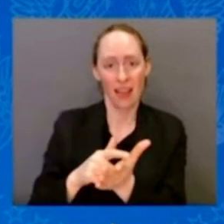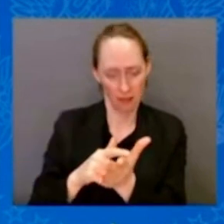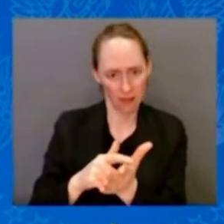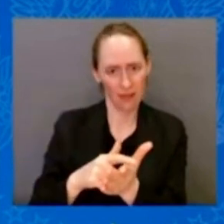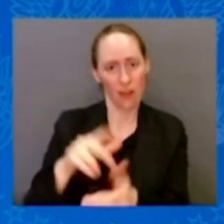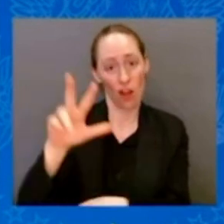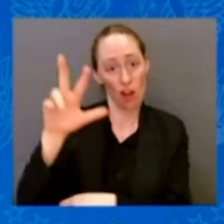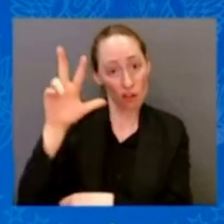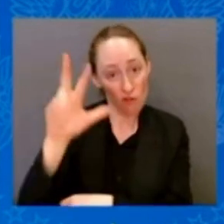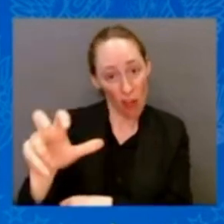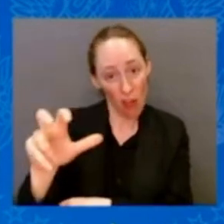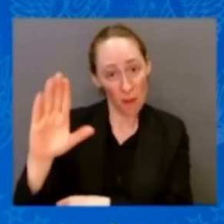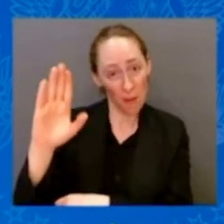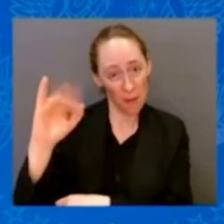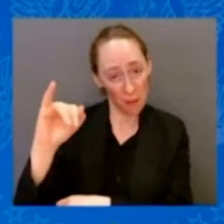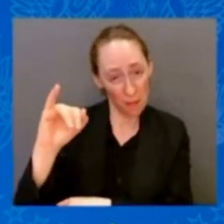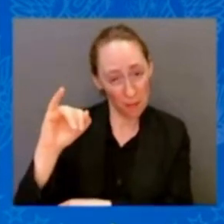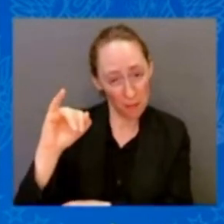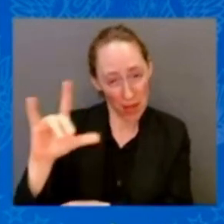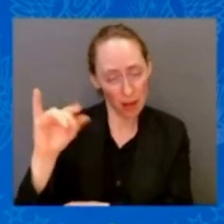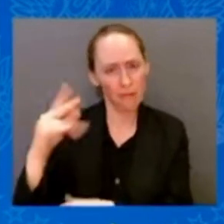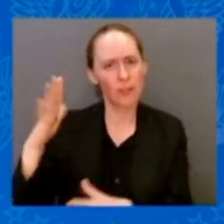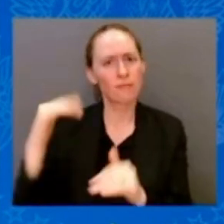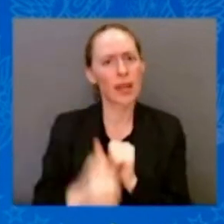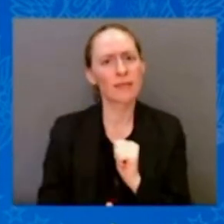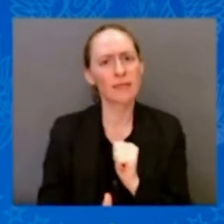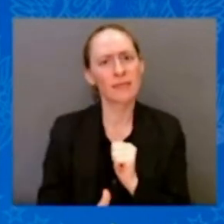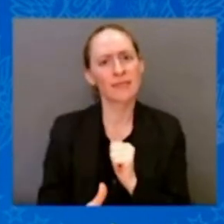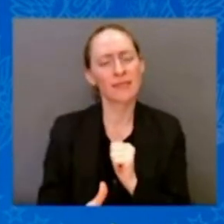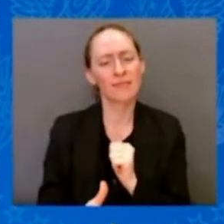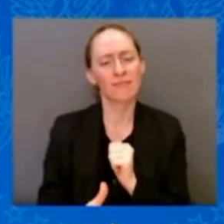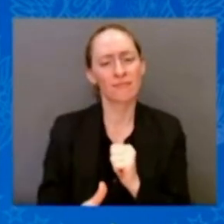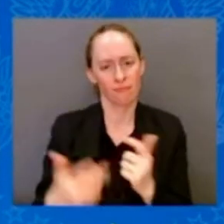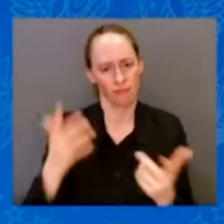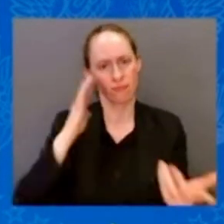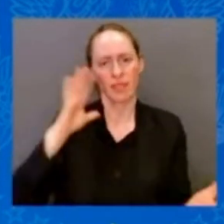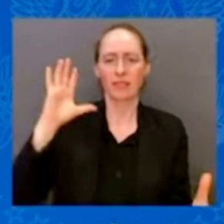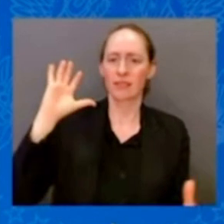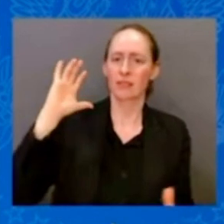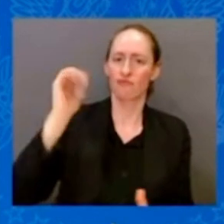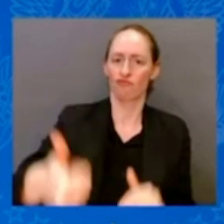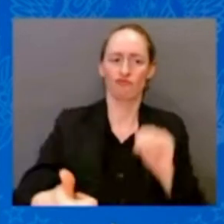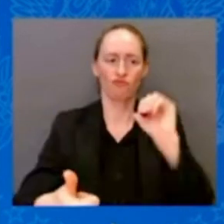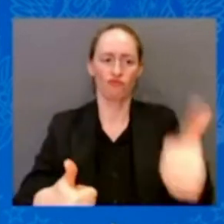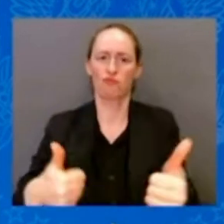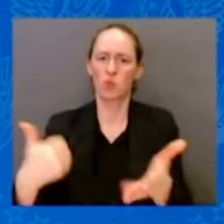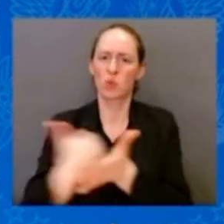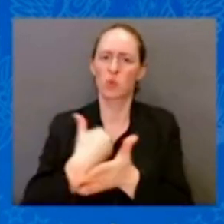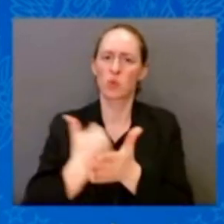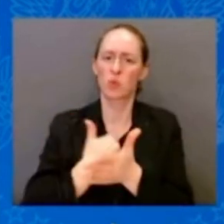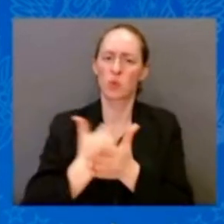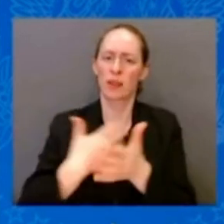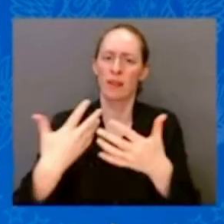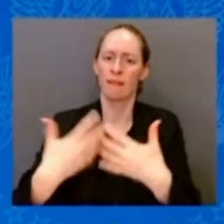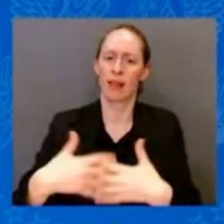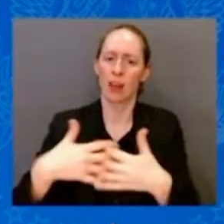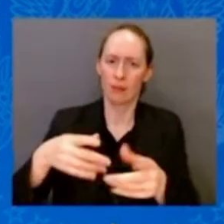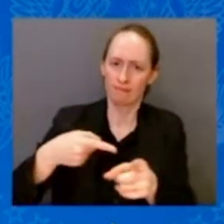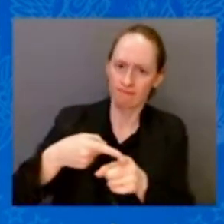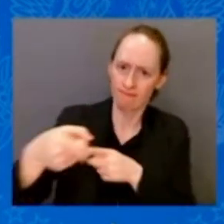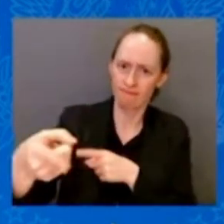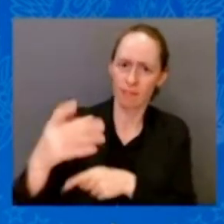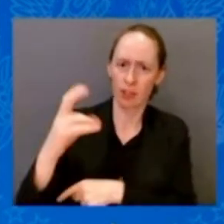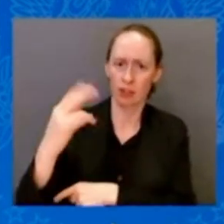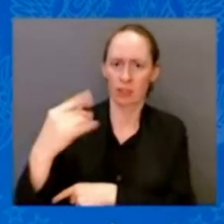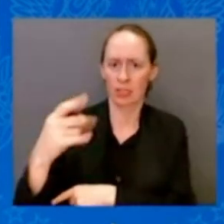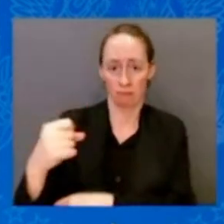build these new fabs, they call them — factories to make chips, which we invented here in America, I might add. The PACT Act, which is to save the